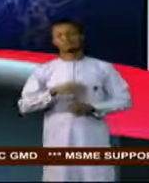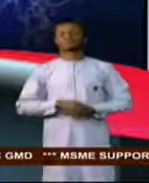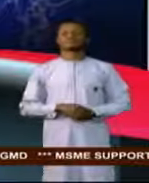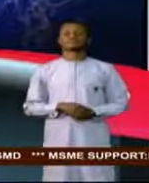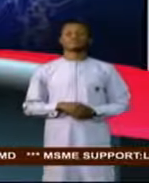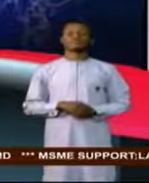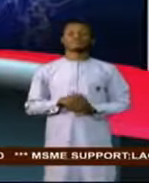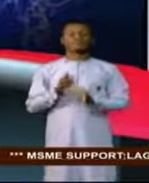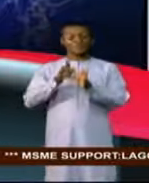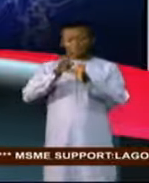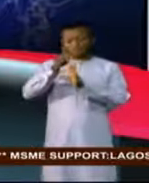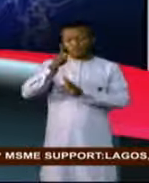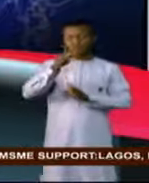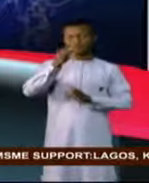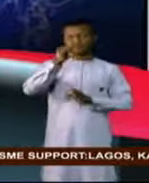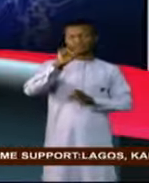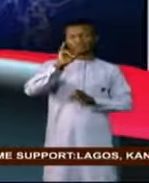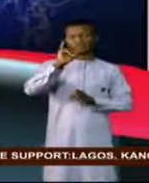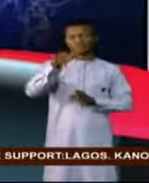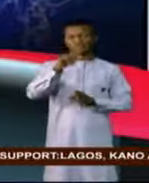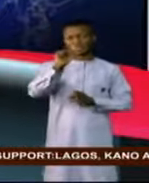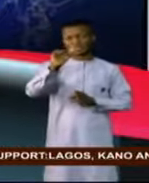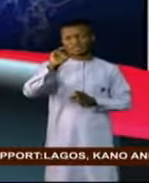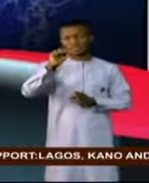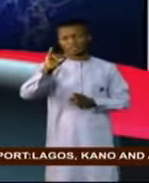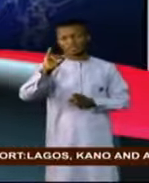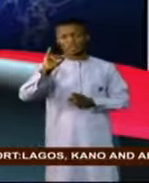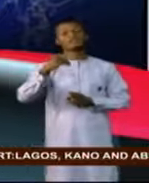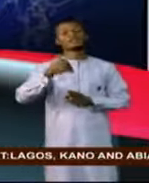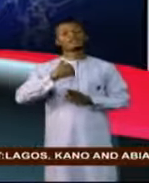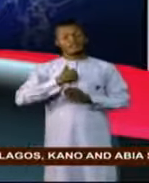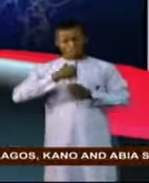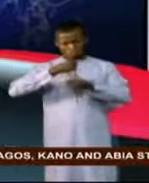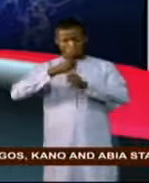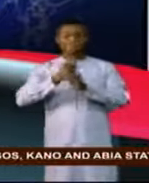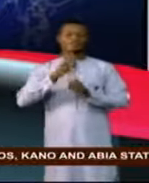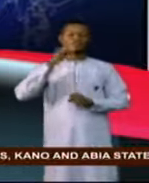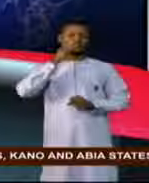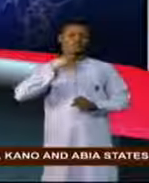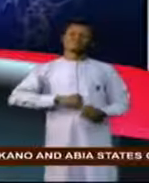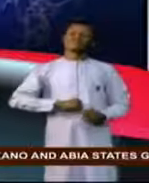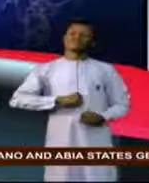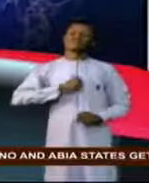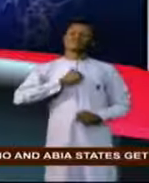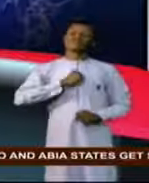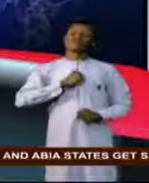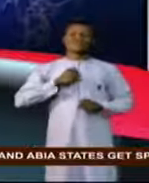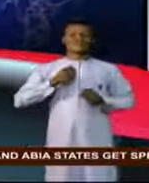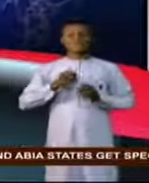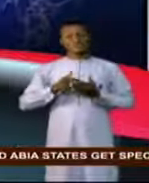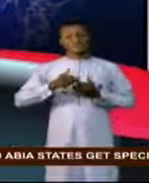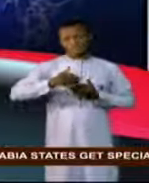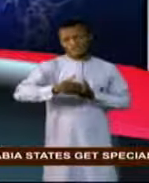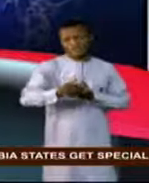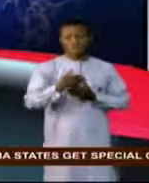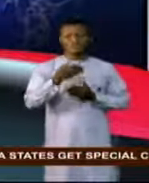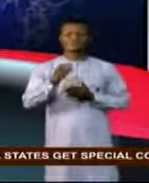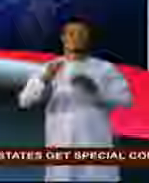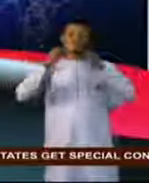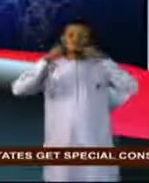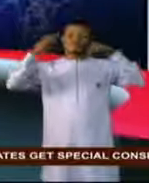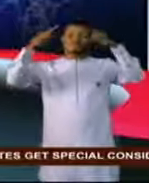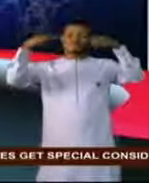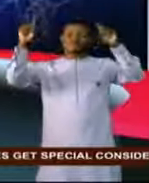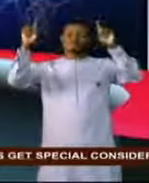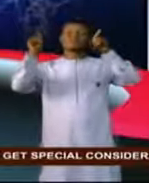Professor Tijani Muhammad Bandi has no doubt made Nigeria proud following successful and fulfilling Tanya as the